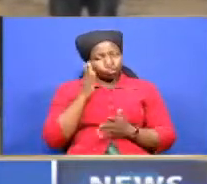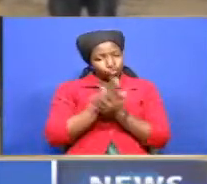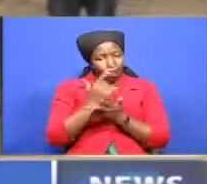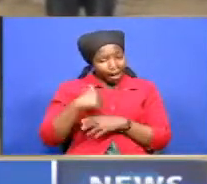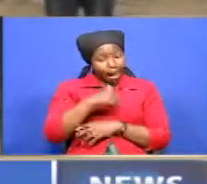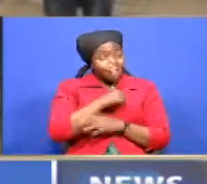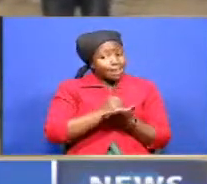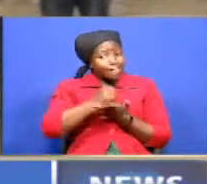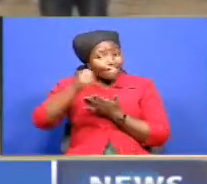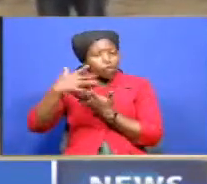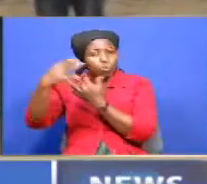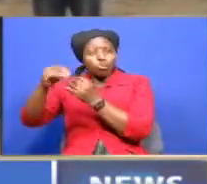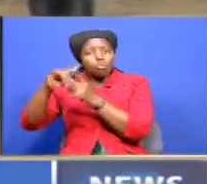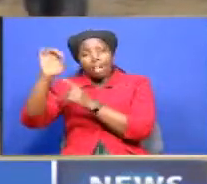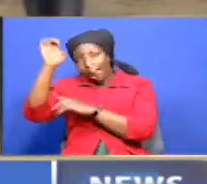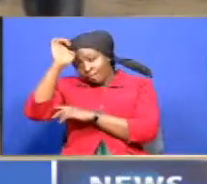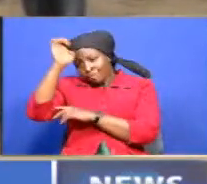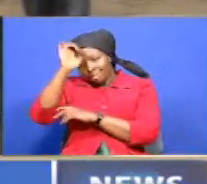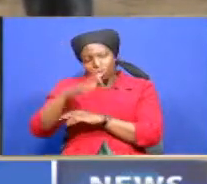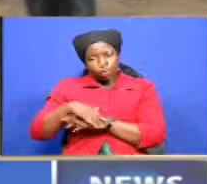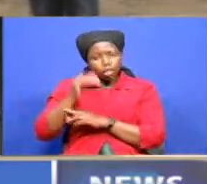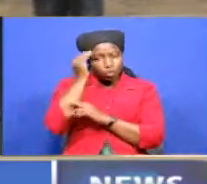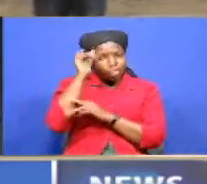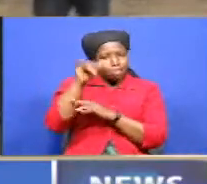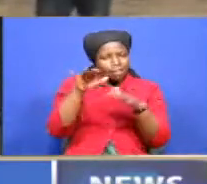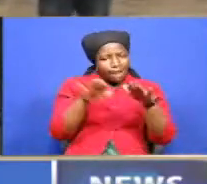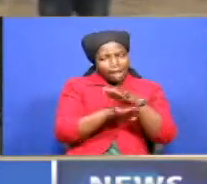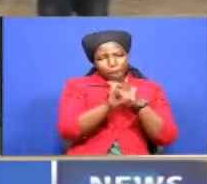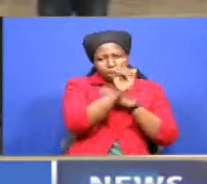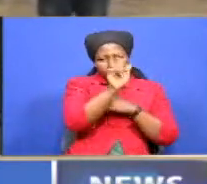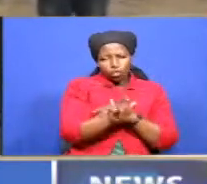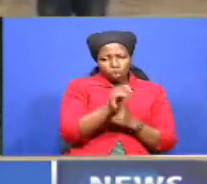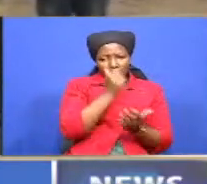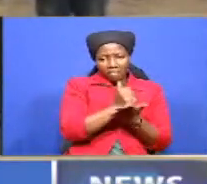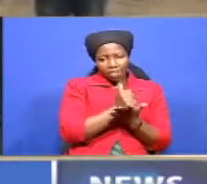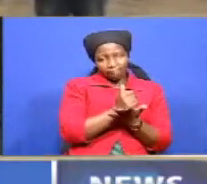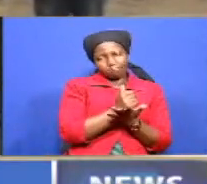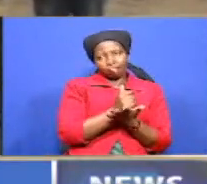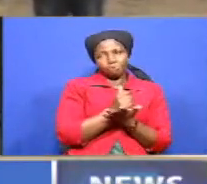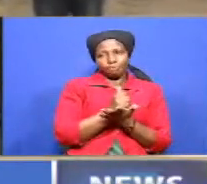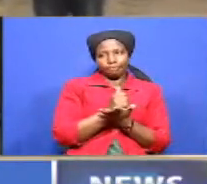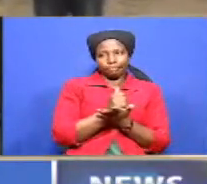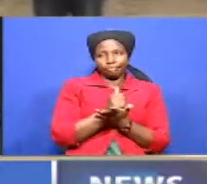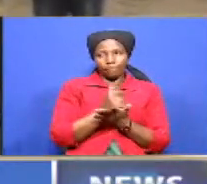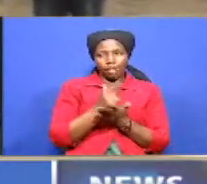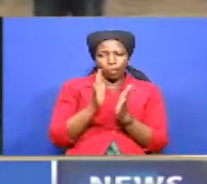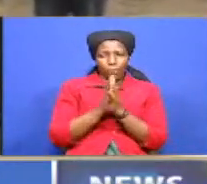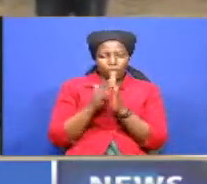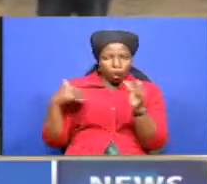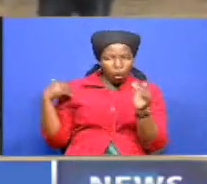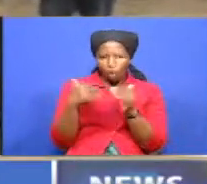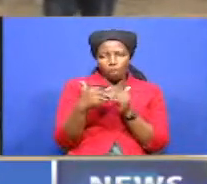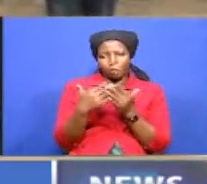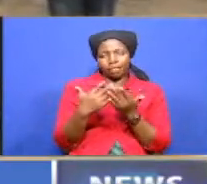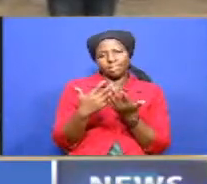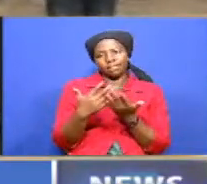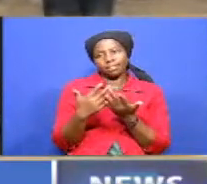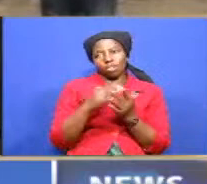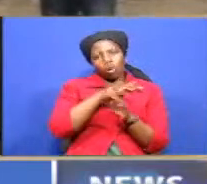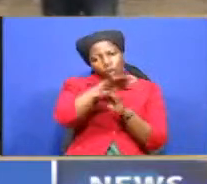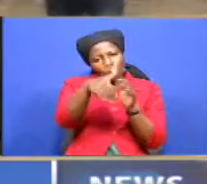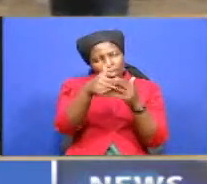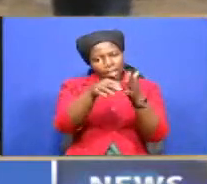a direct and we know this is a sub-region office with almost all the required